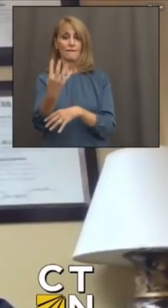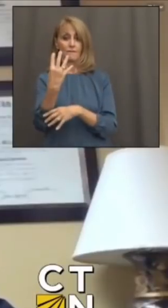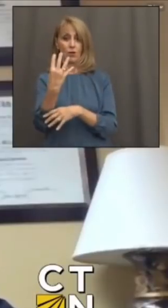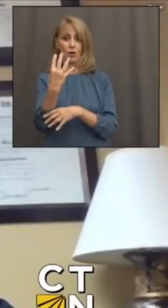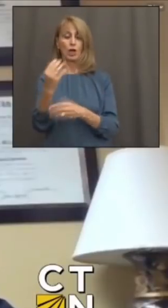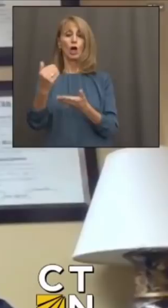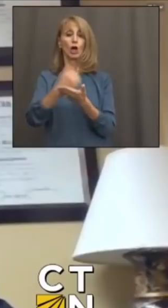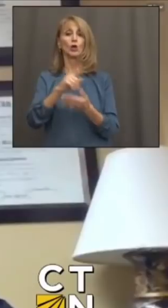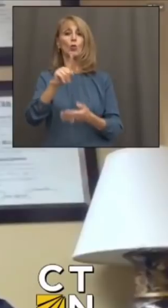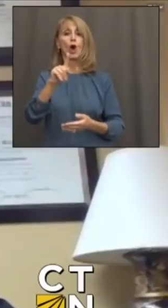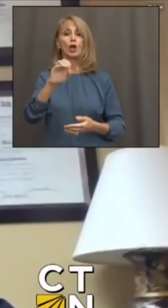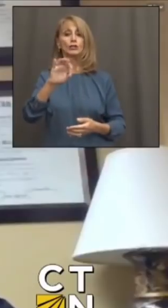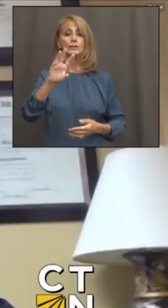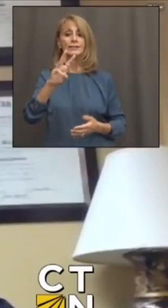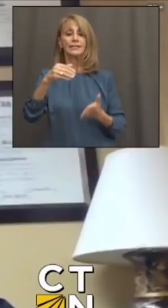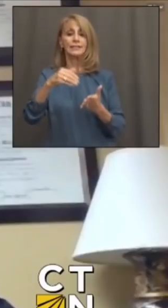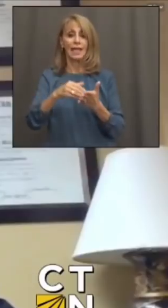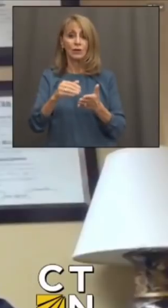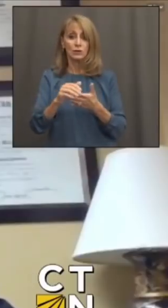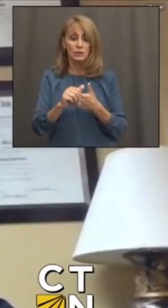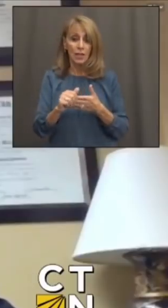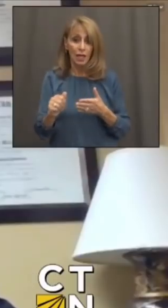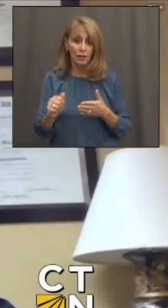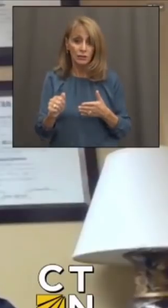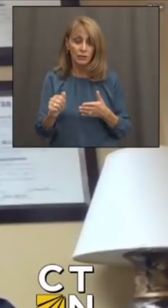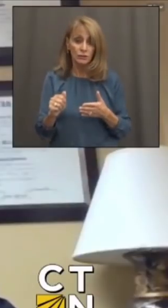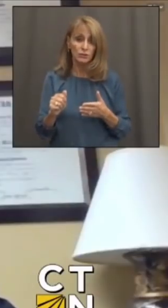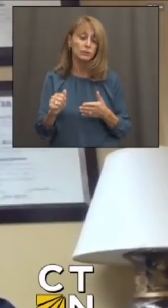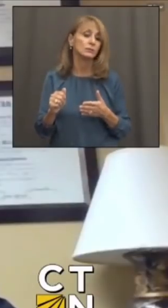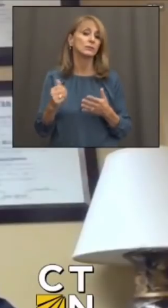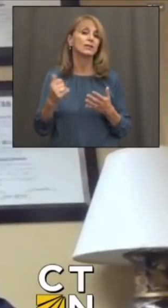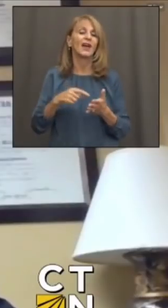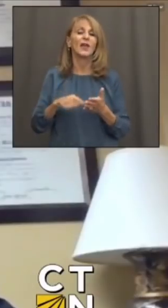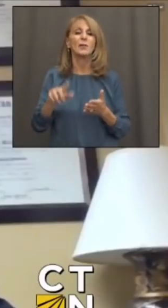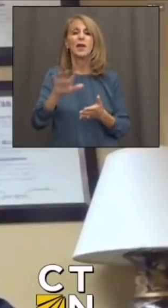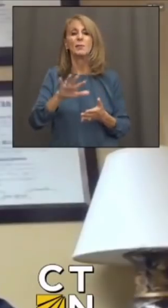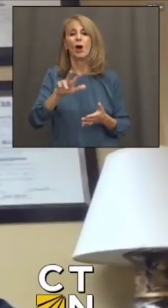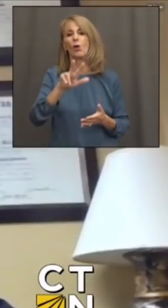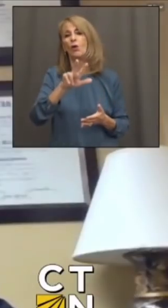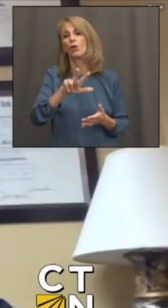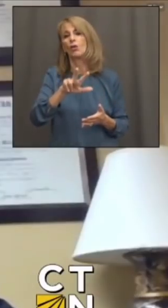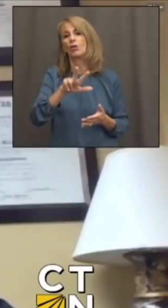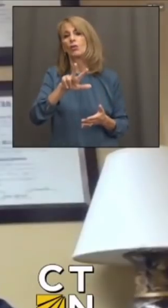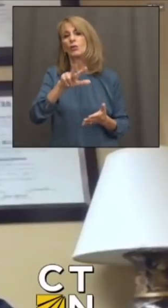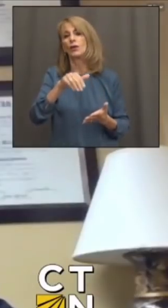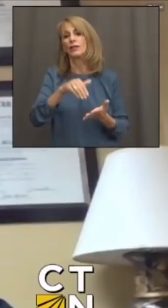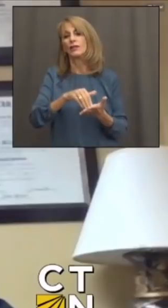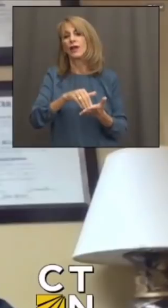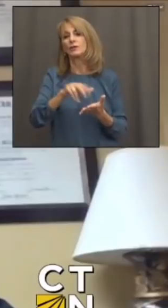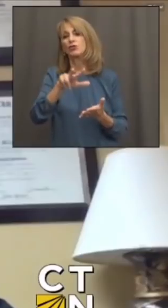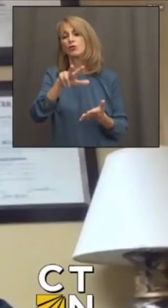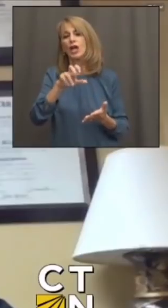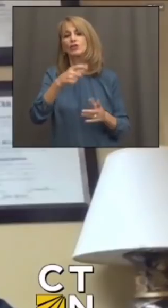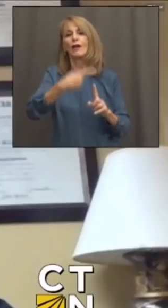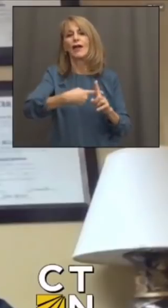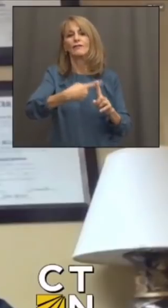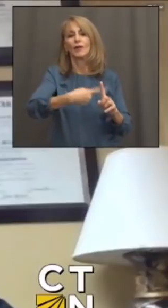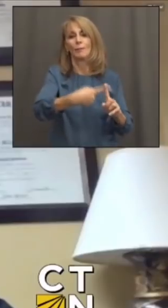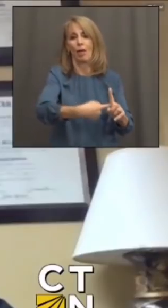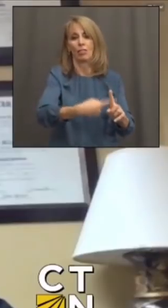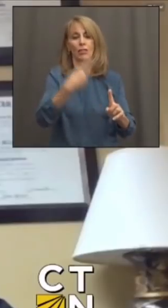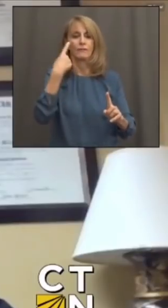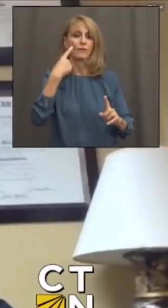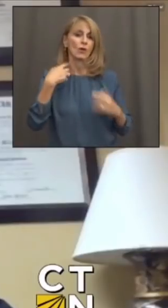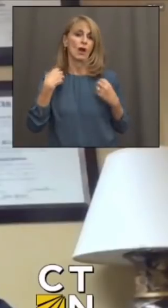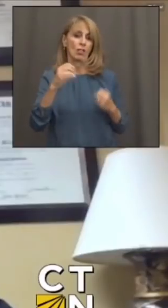$106,000. Currently, they are paying about $3,300 a month for health insurance.